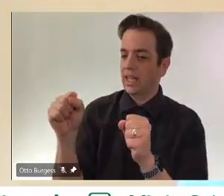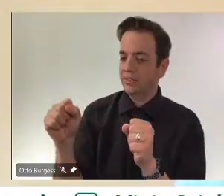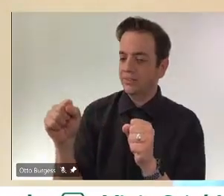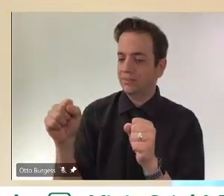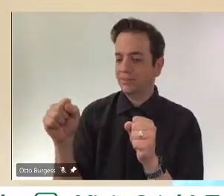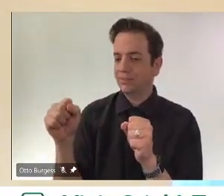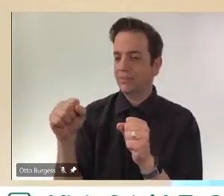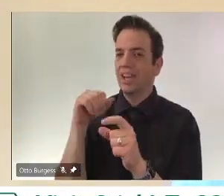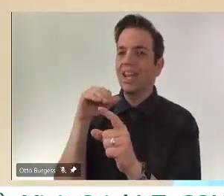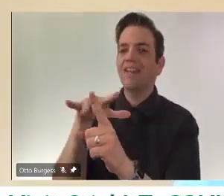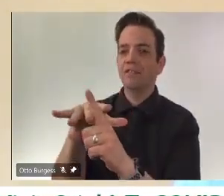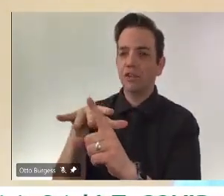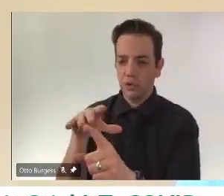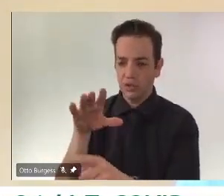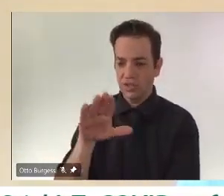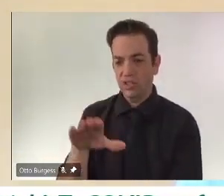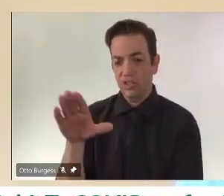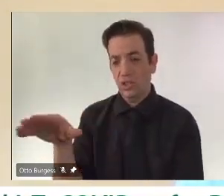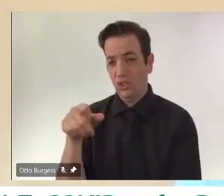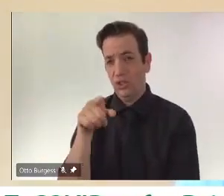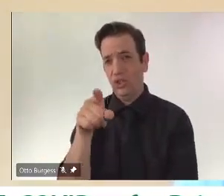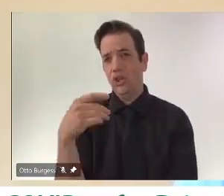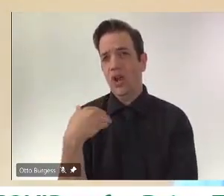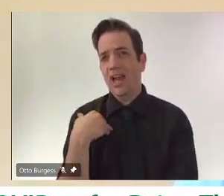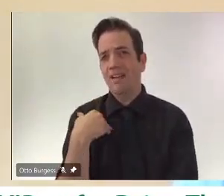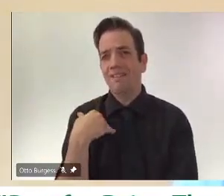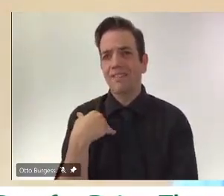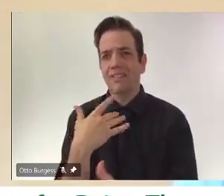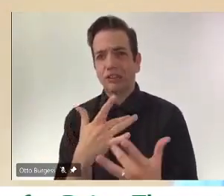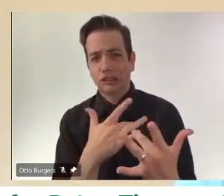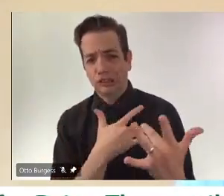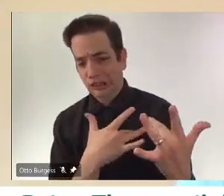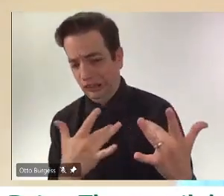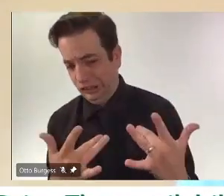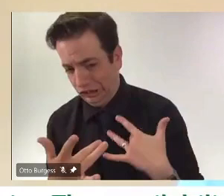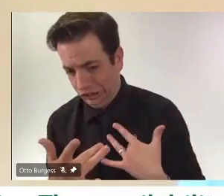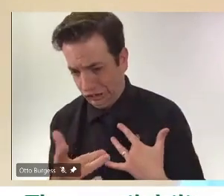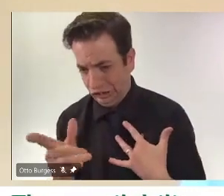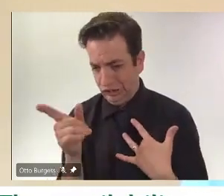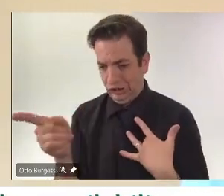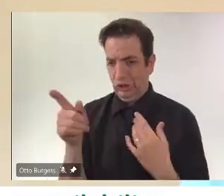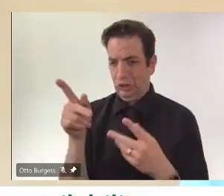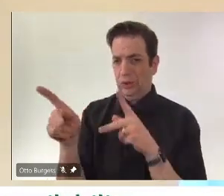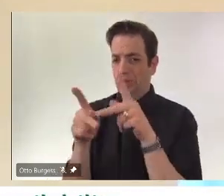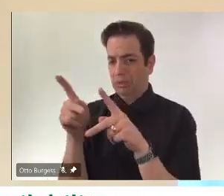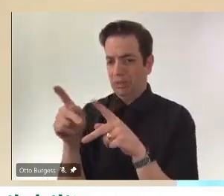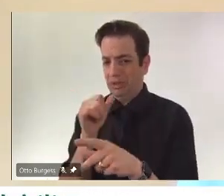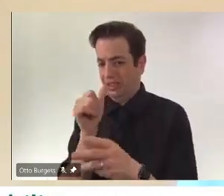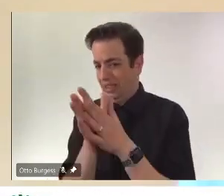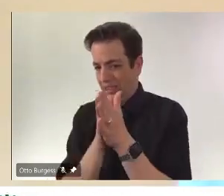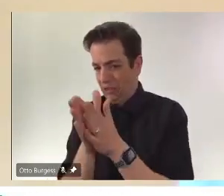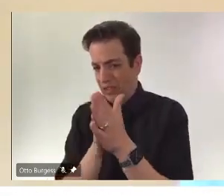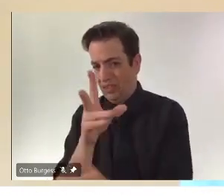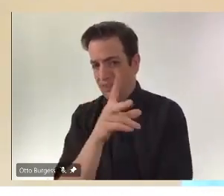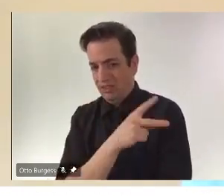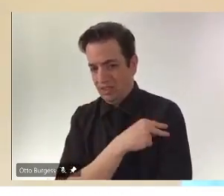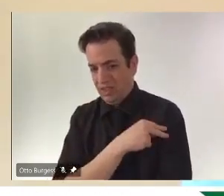concern that seeing those types of hesitancy numbers might impact the number of kids who will get vaccinated?